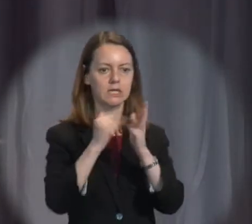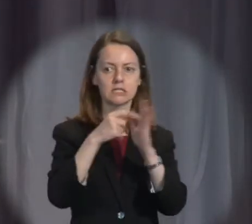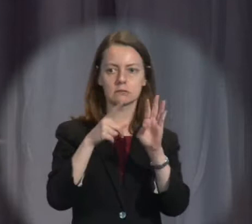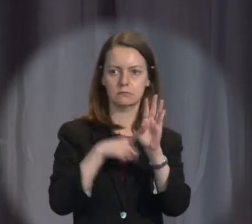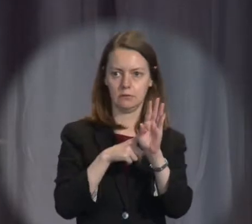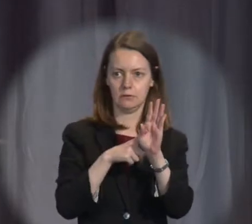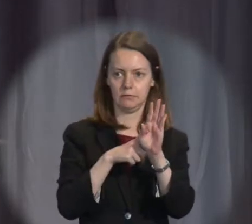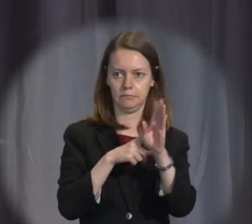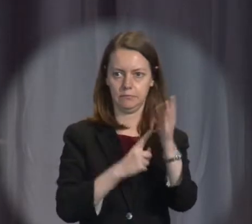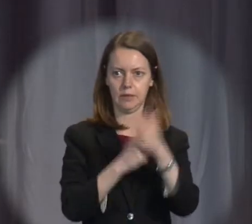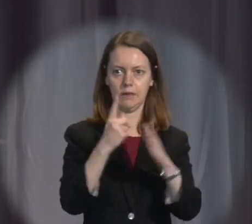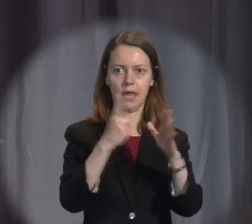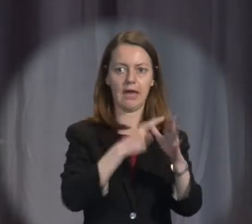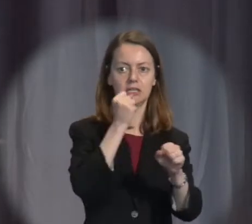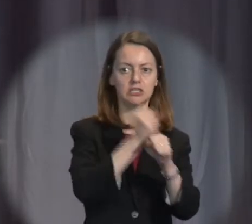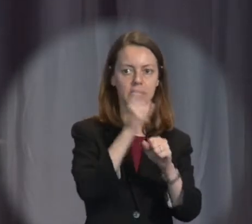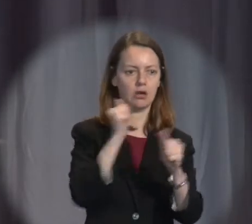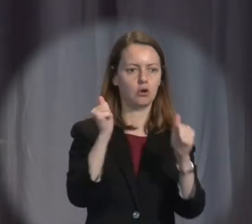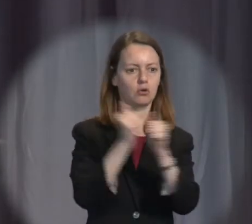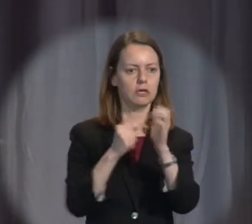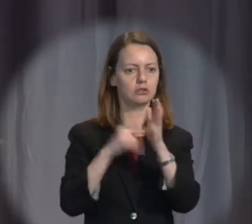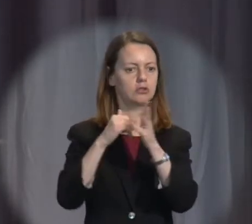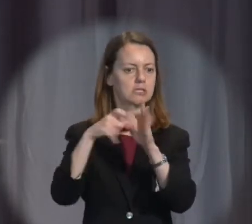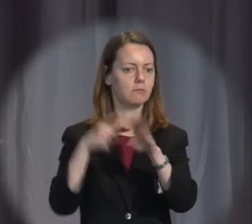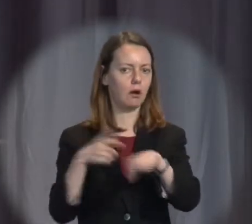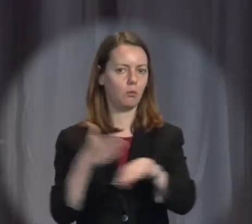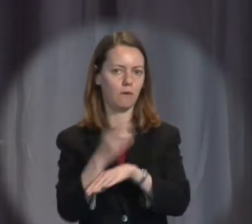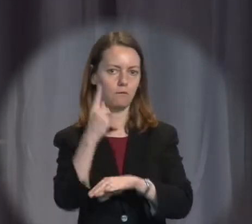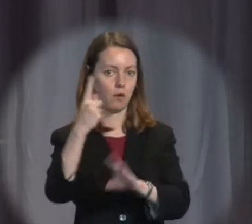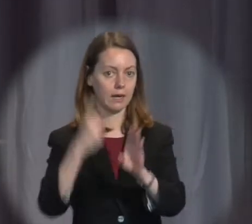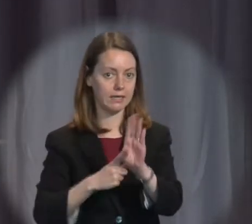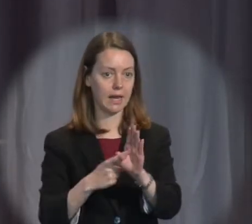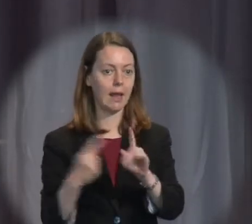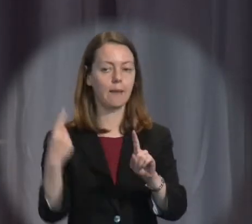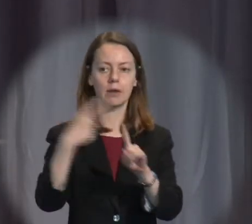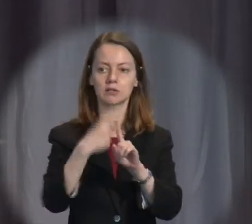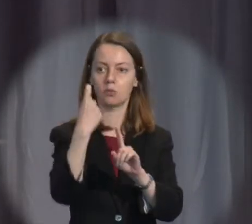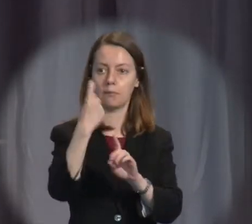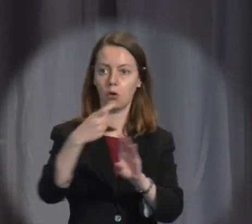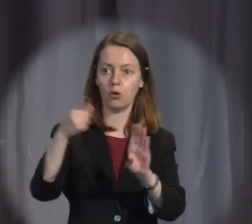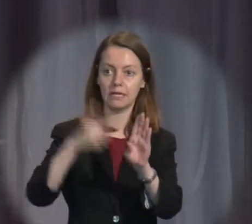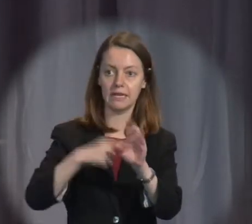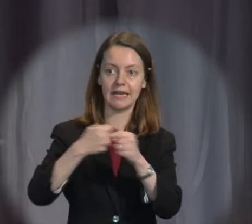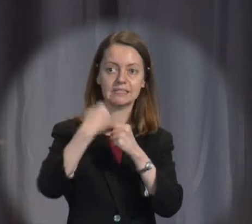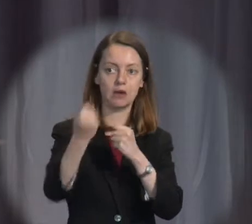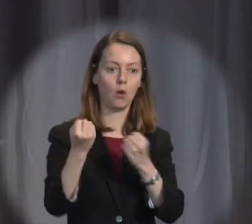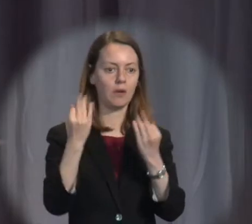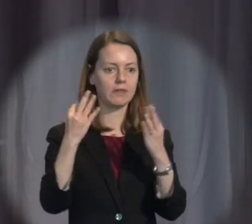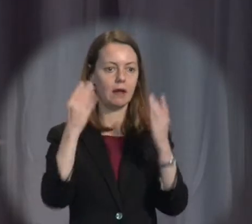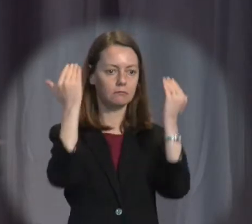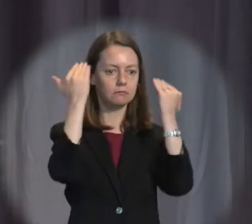by the Director General of ASIO for a year and extended for another year without any external oversight.